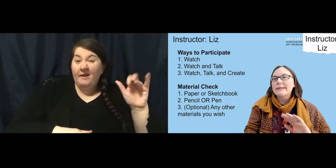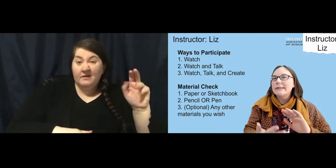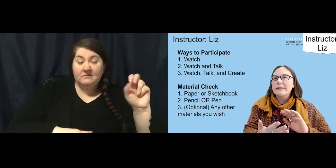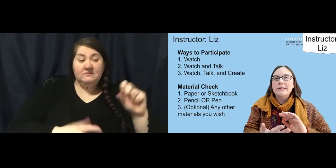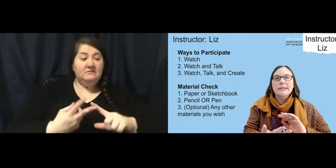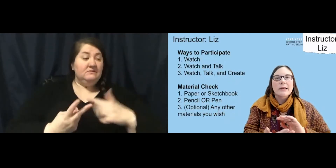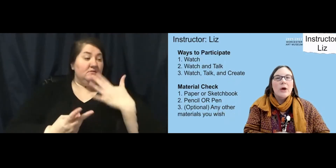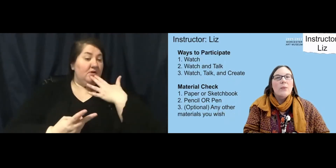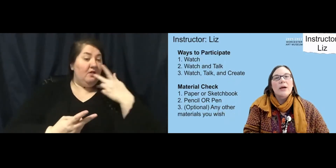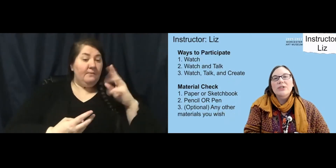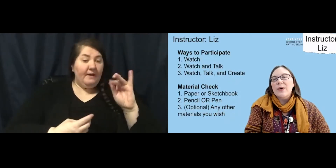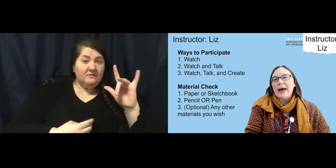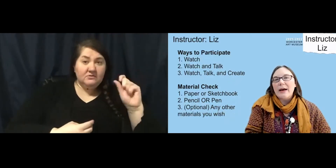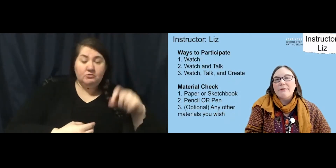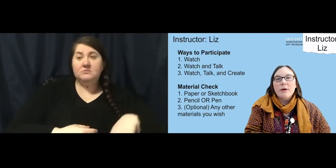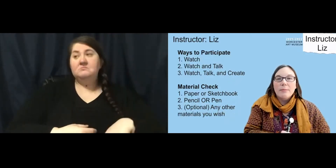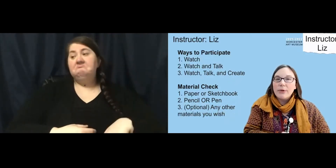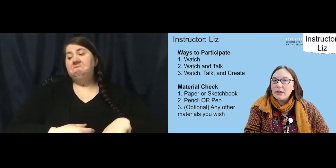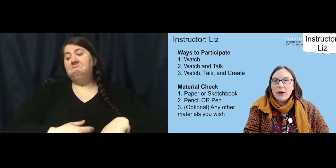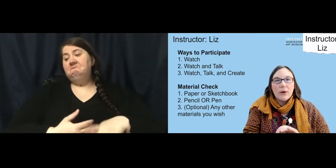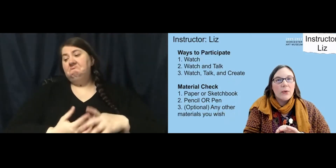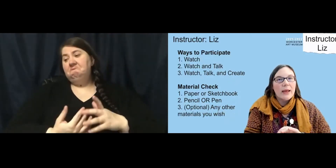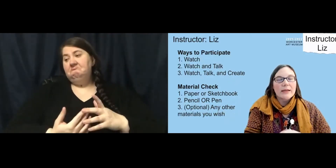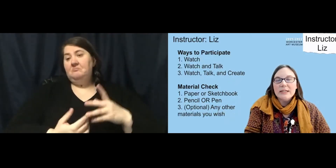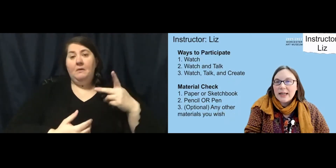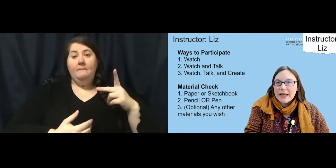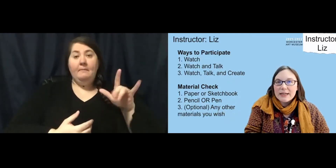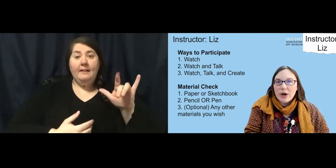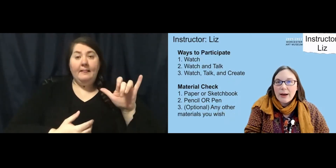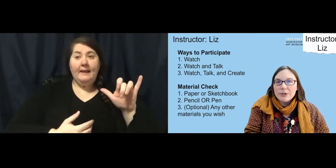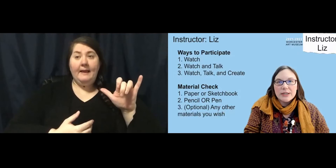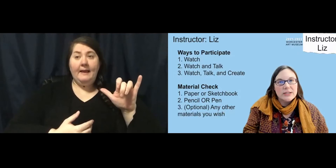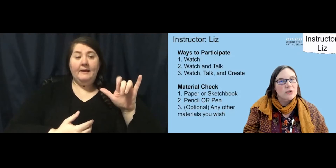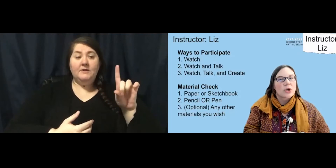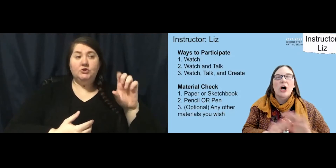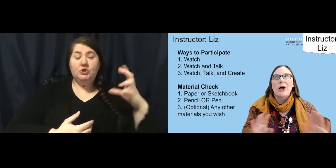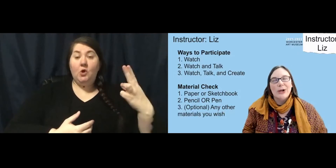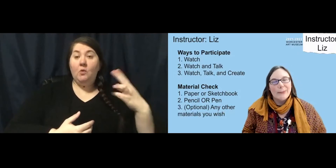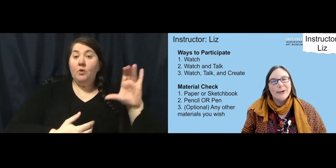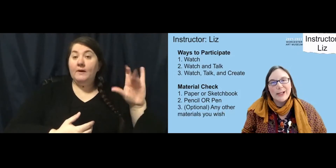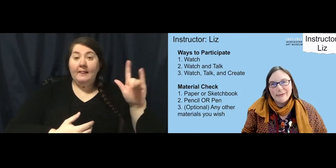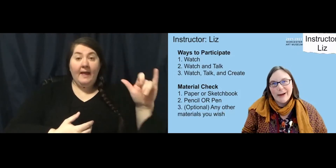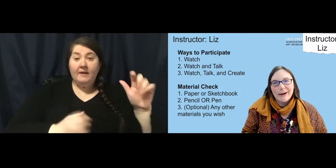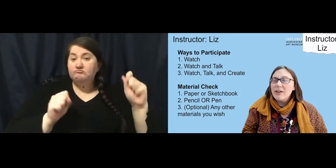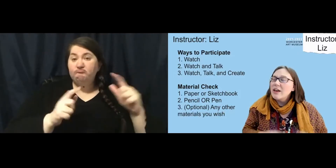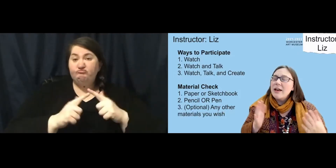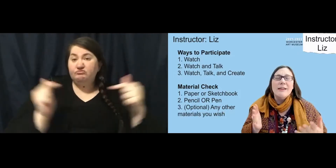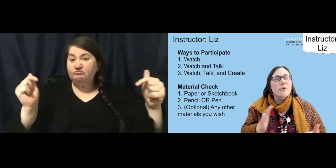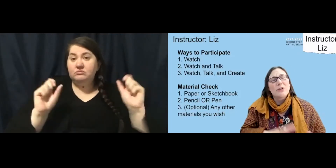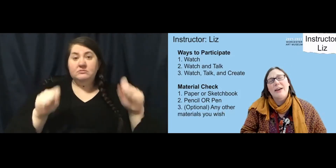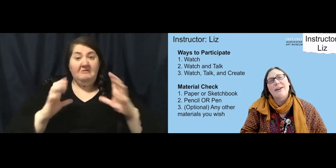pencils. We also have Play-Doh and clay as options. Those are all completely fine.